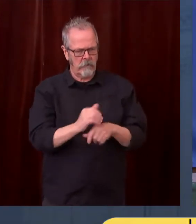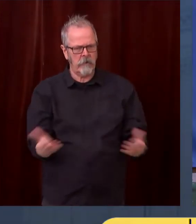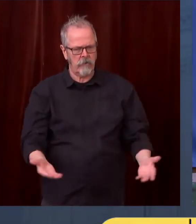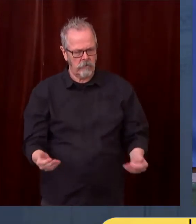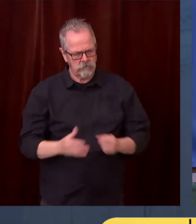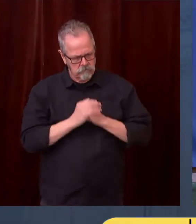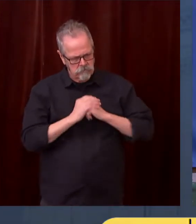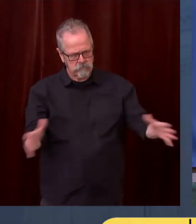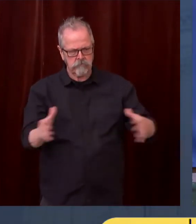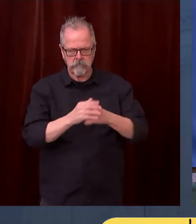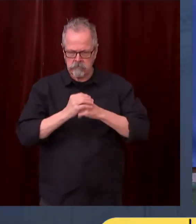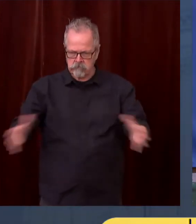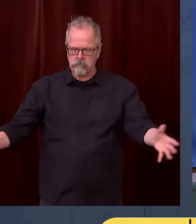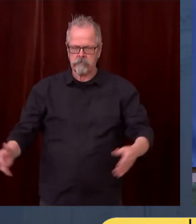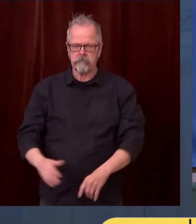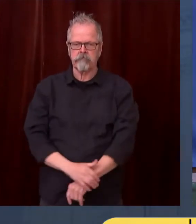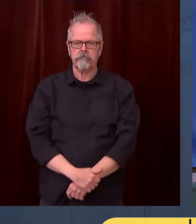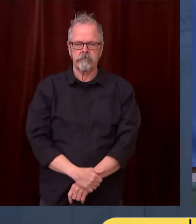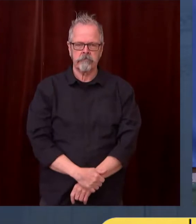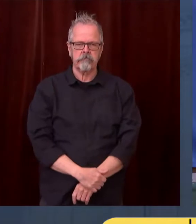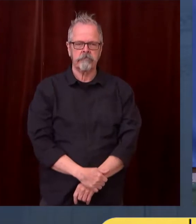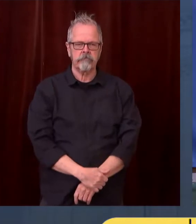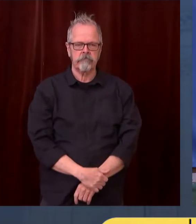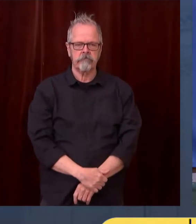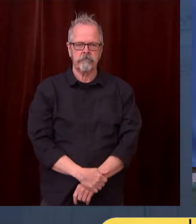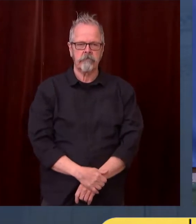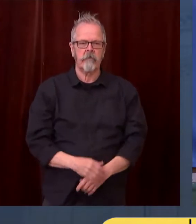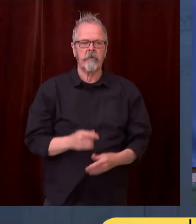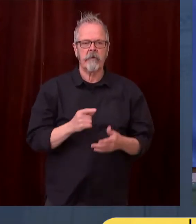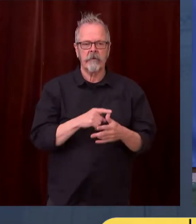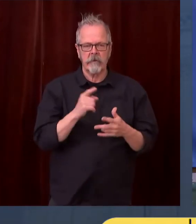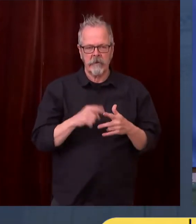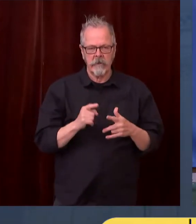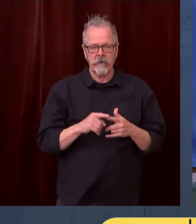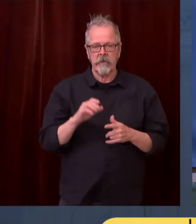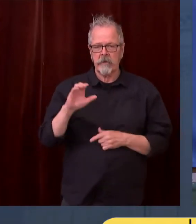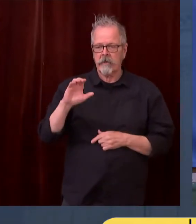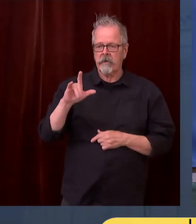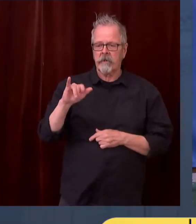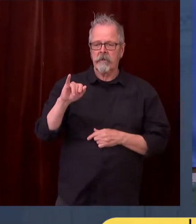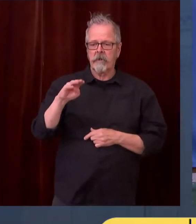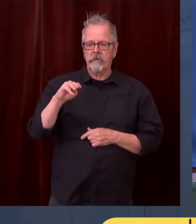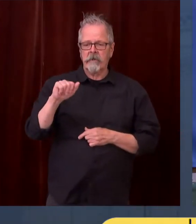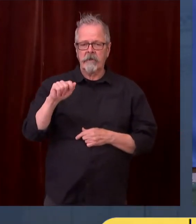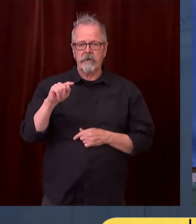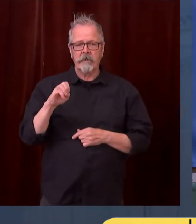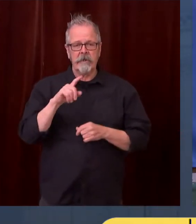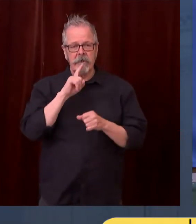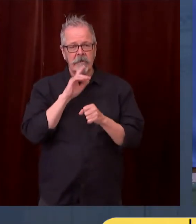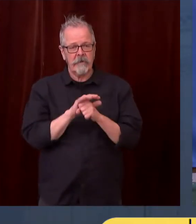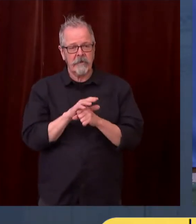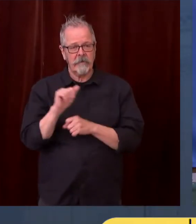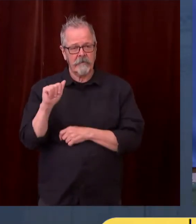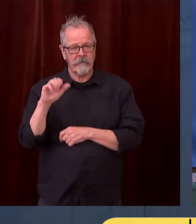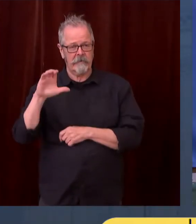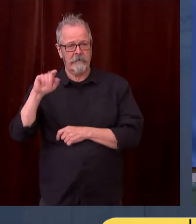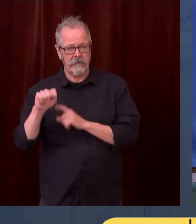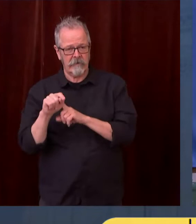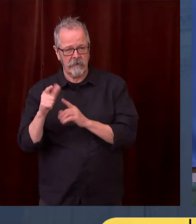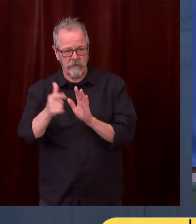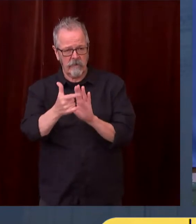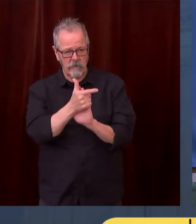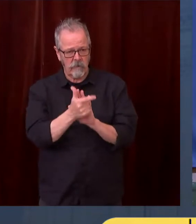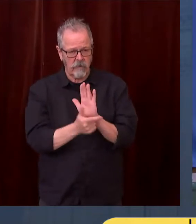accelerating our transition to clean energy. This is a polluter pays bill so that the